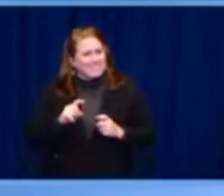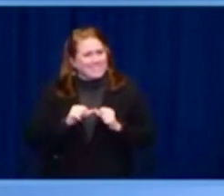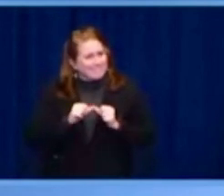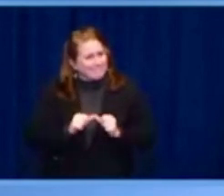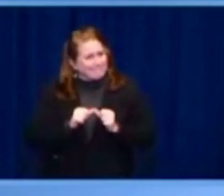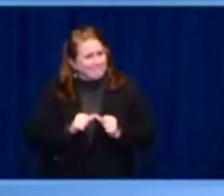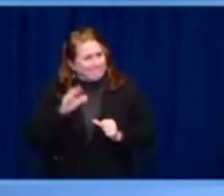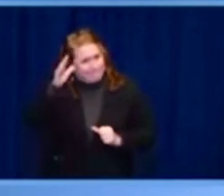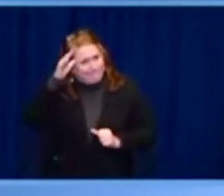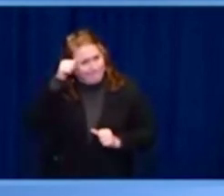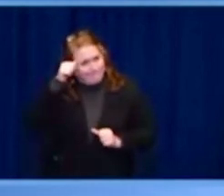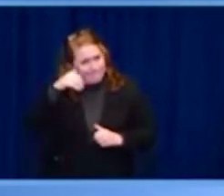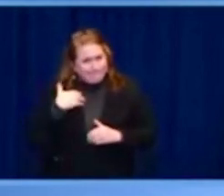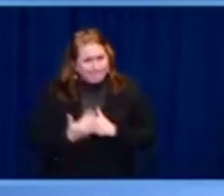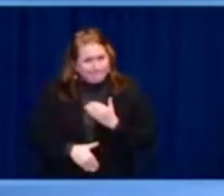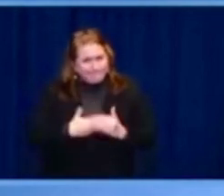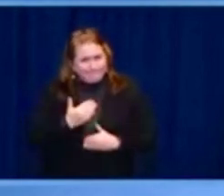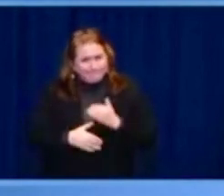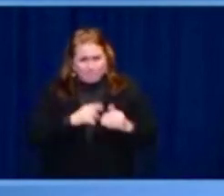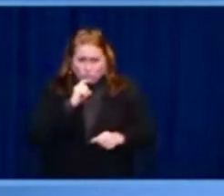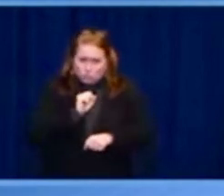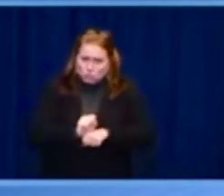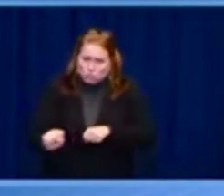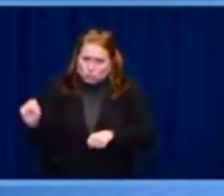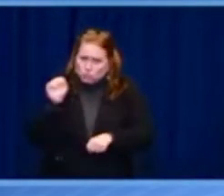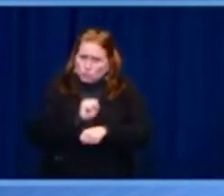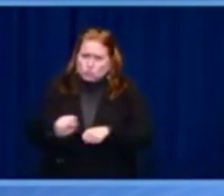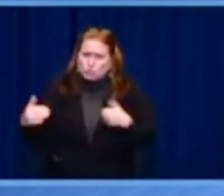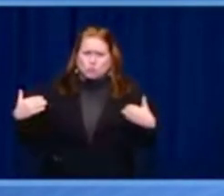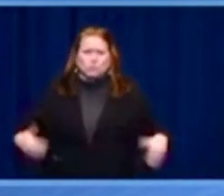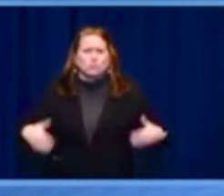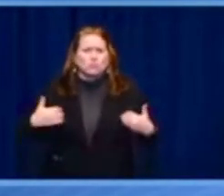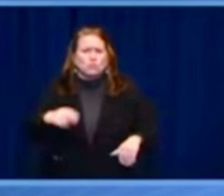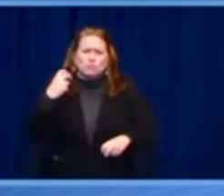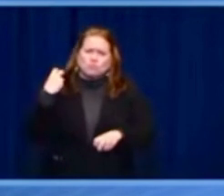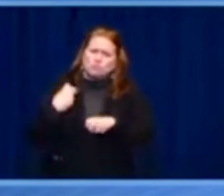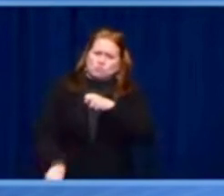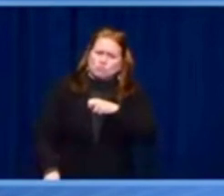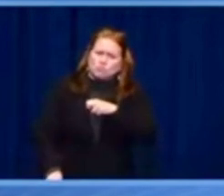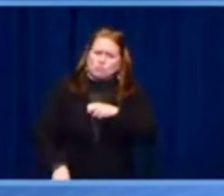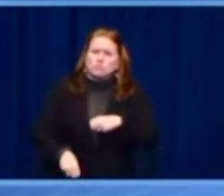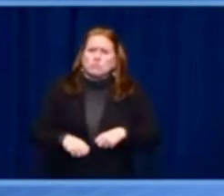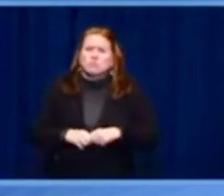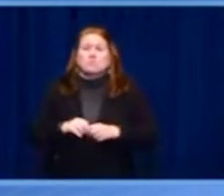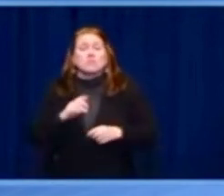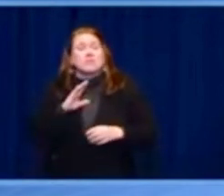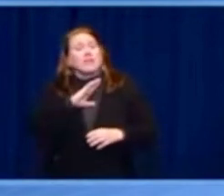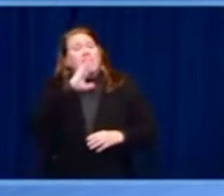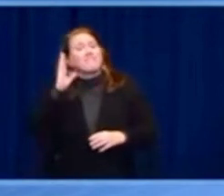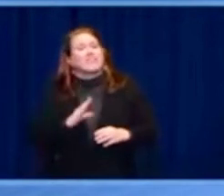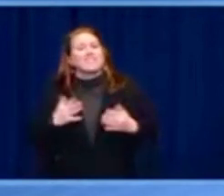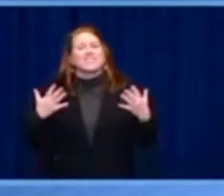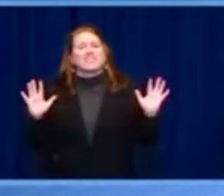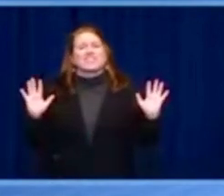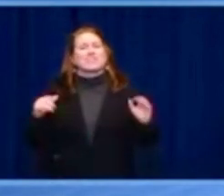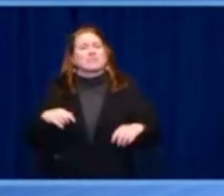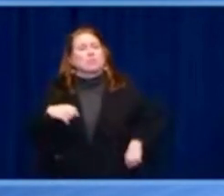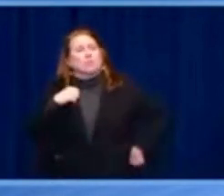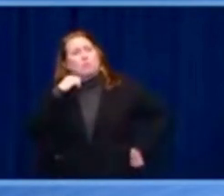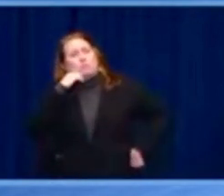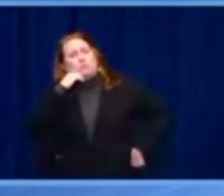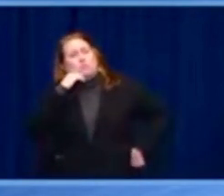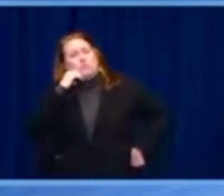democracy, peace and stability are at risk as well. And we can't achieve our goals if we're leaving more than half the world's population